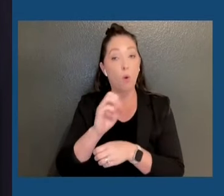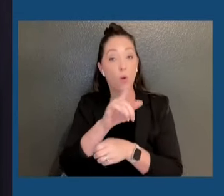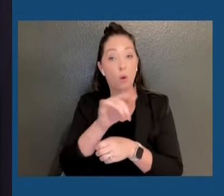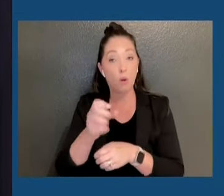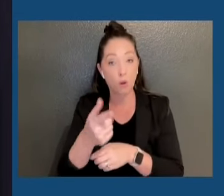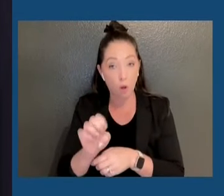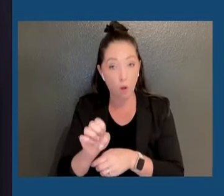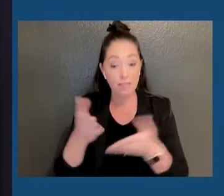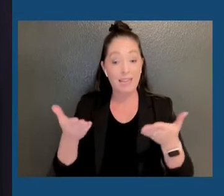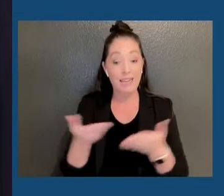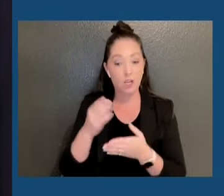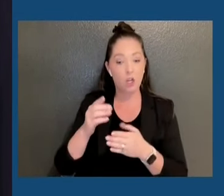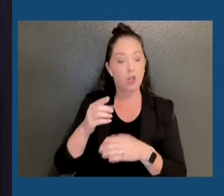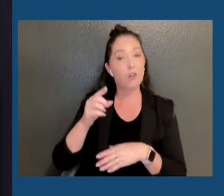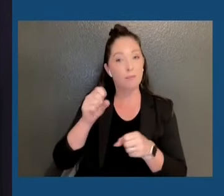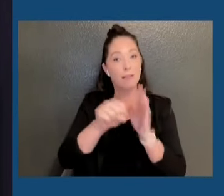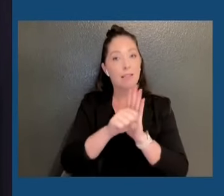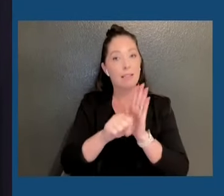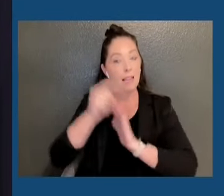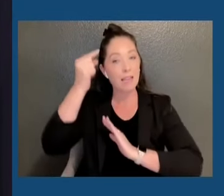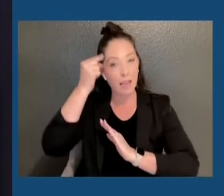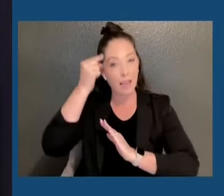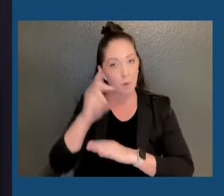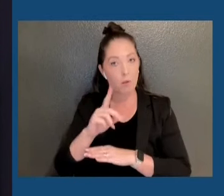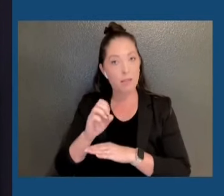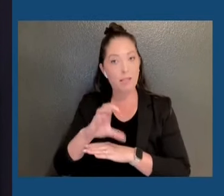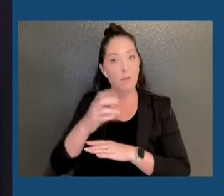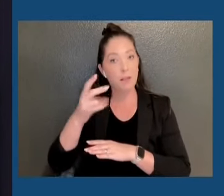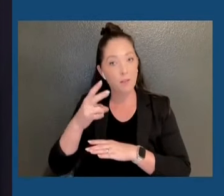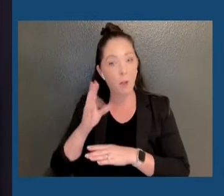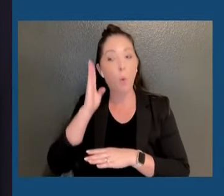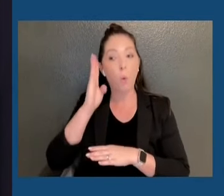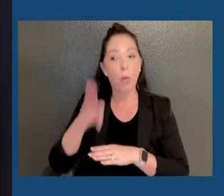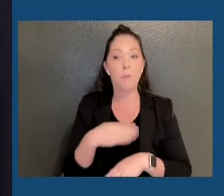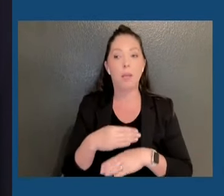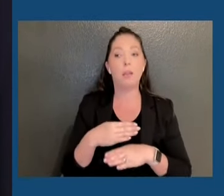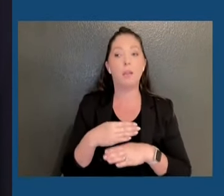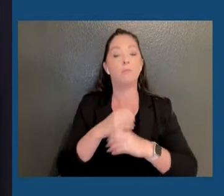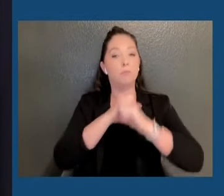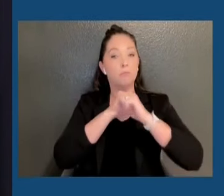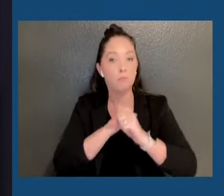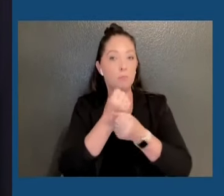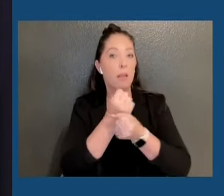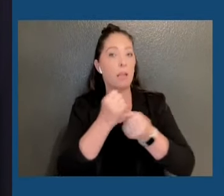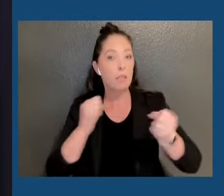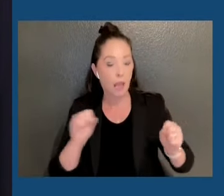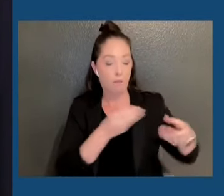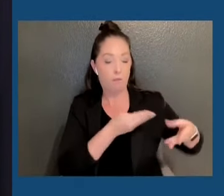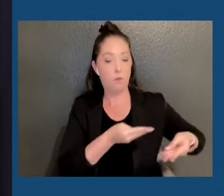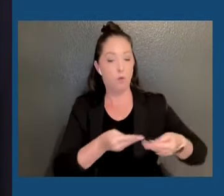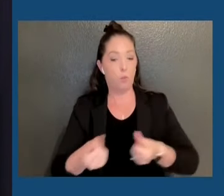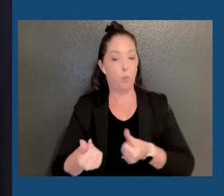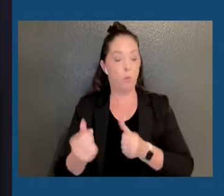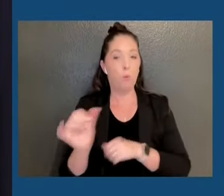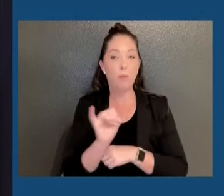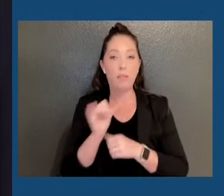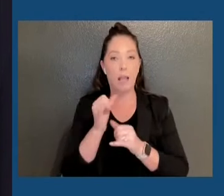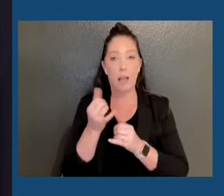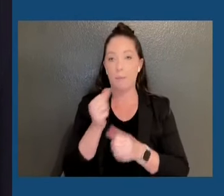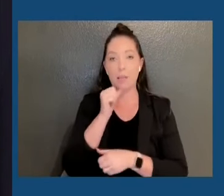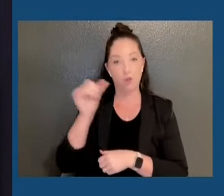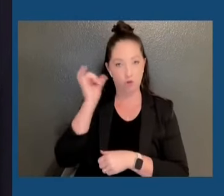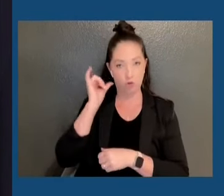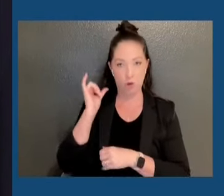17th, will be safe, secure, and as smooth as our election was yesterday. And again, I want to thank the countless